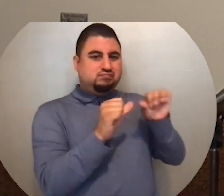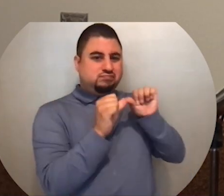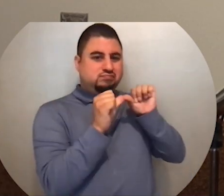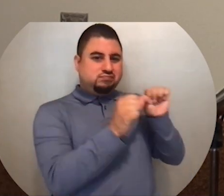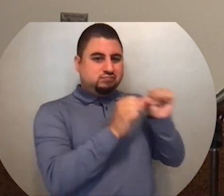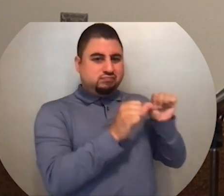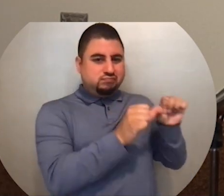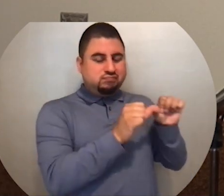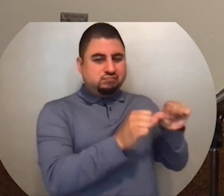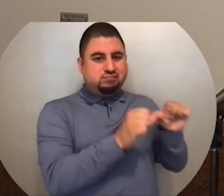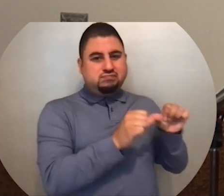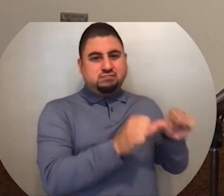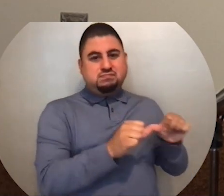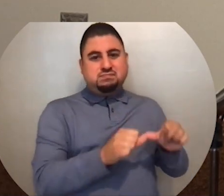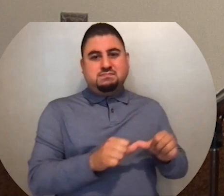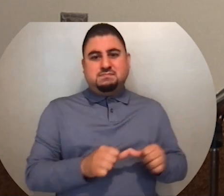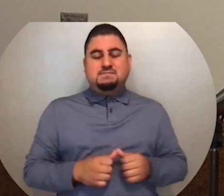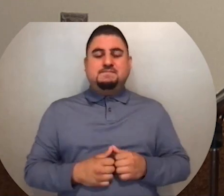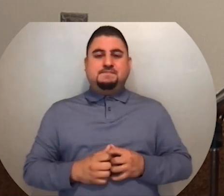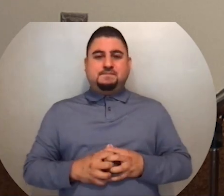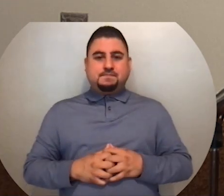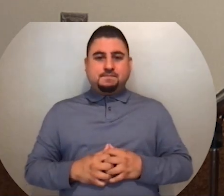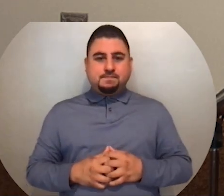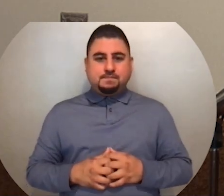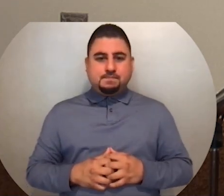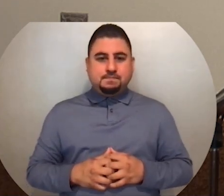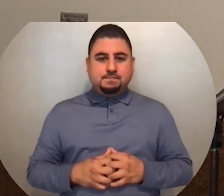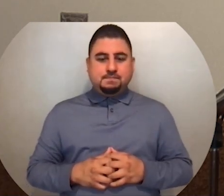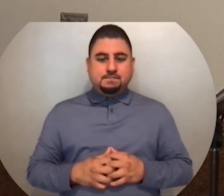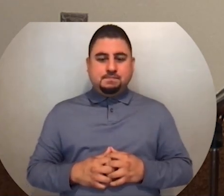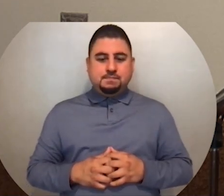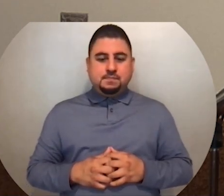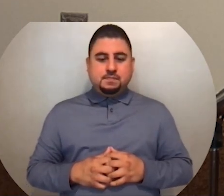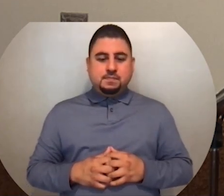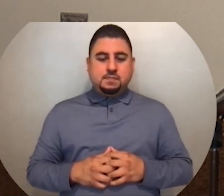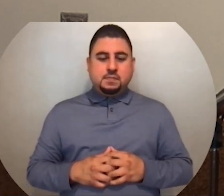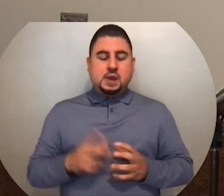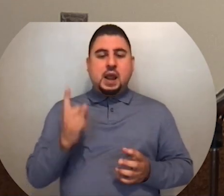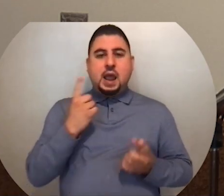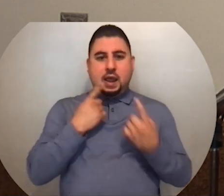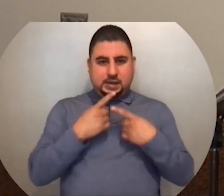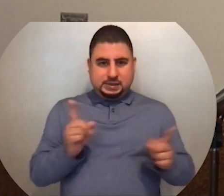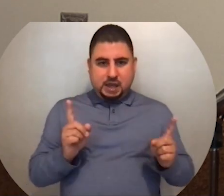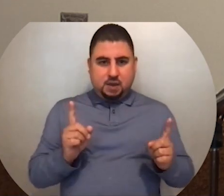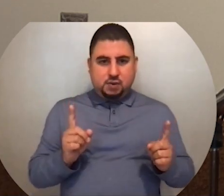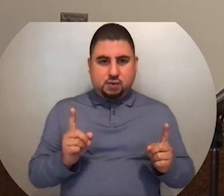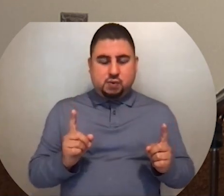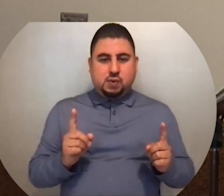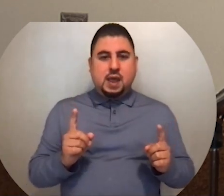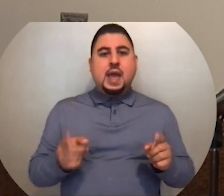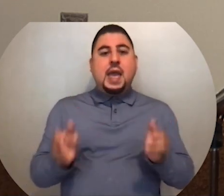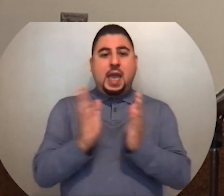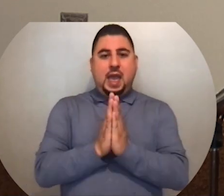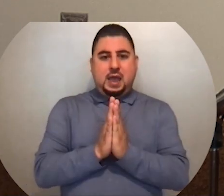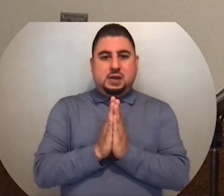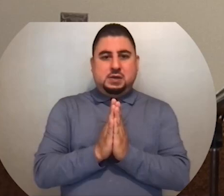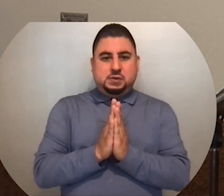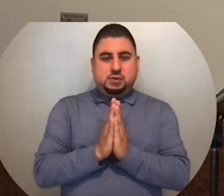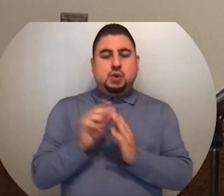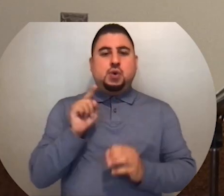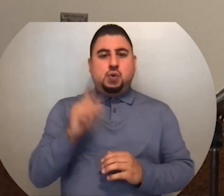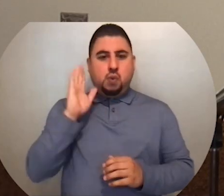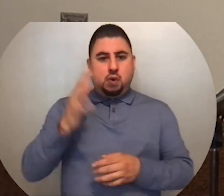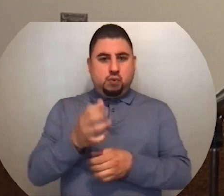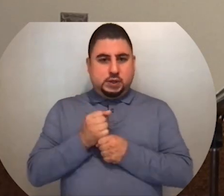needs because of his persistence. And I tell you, Ask, and you will